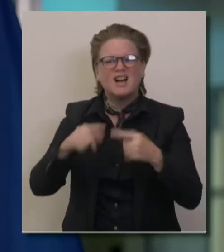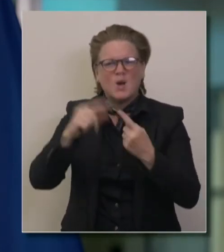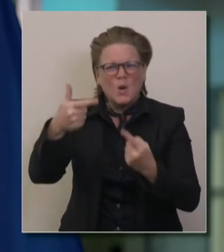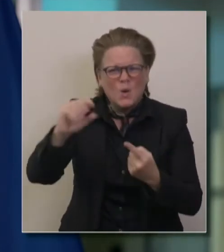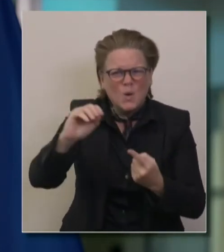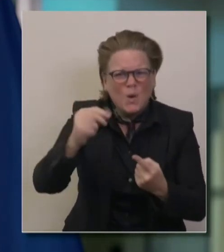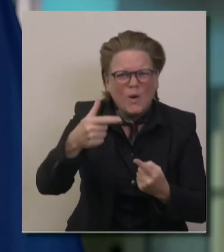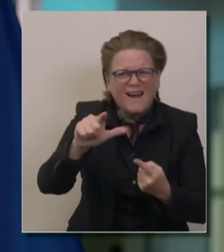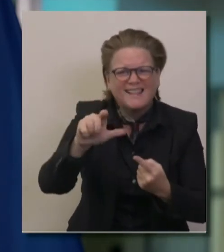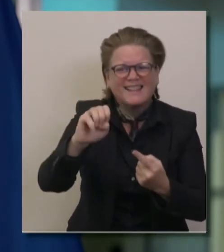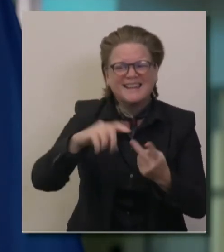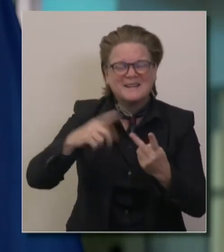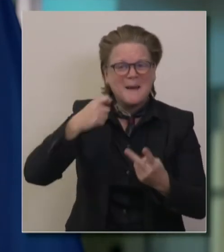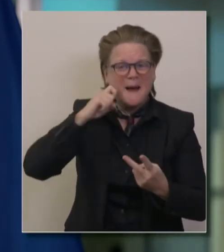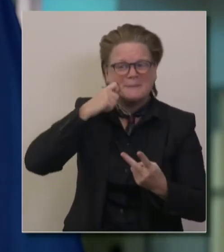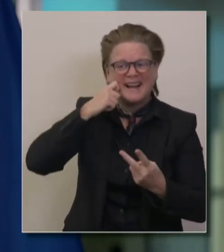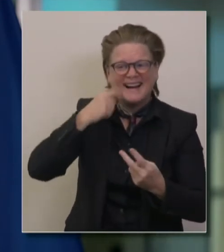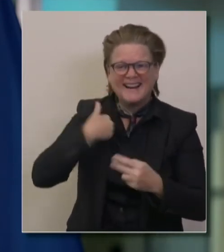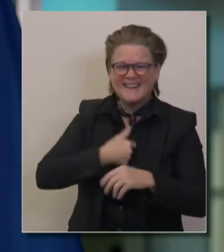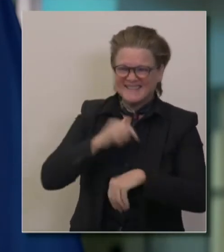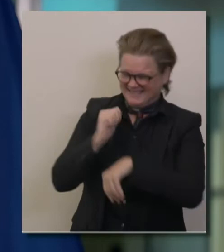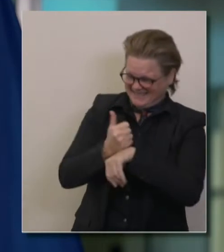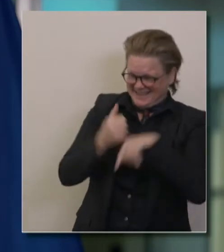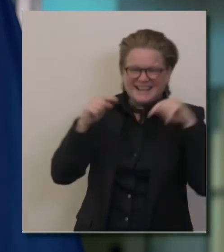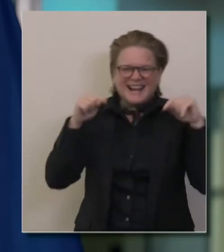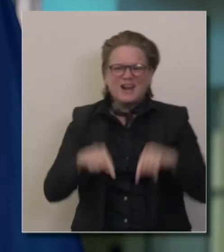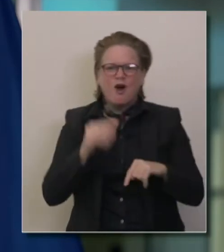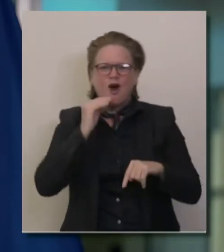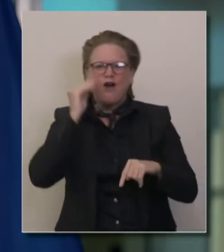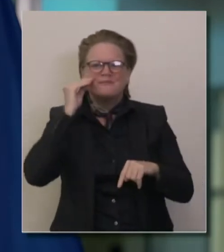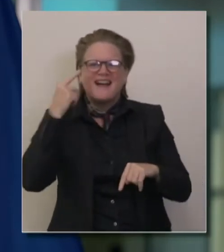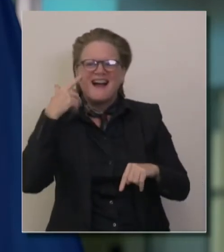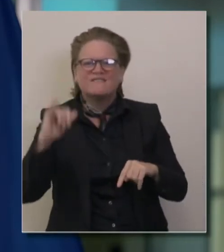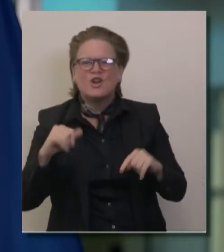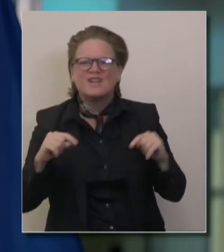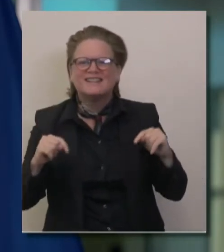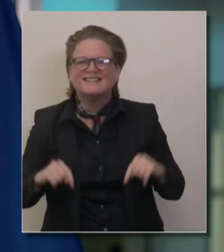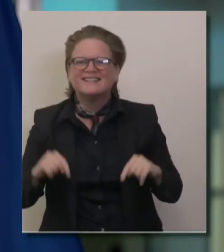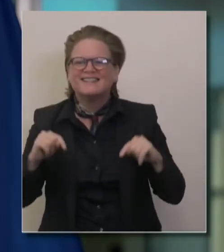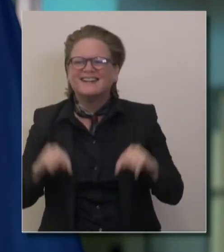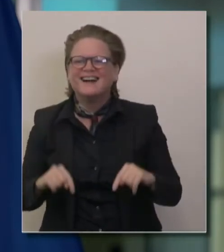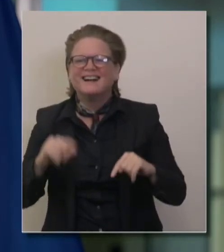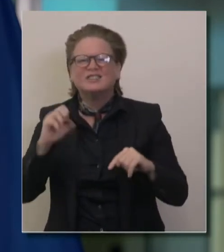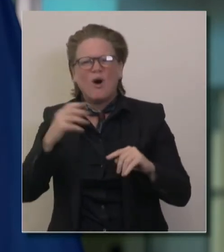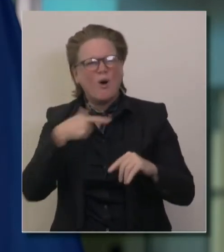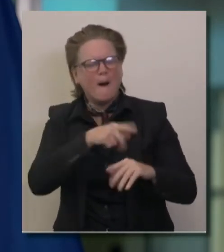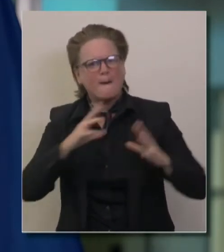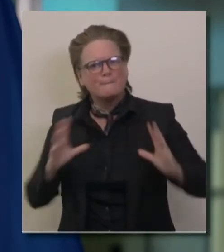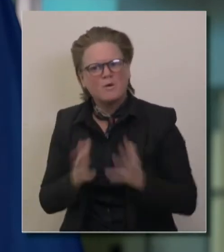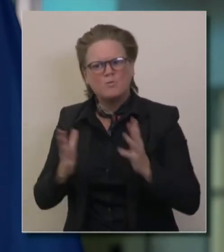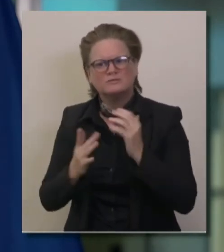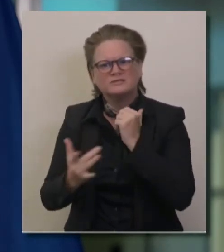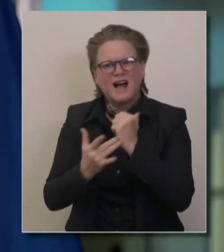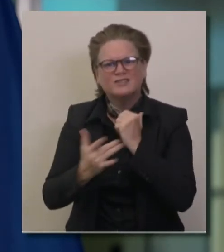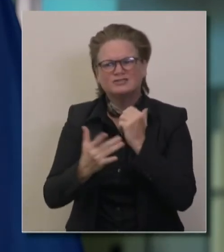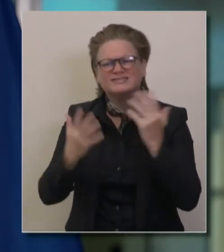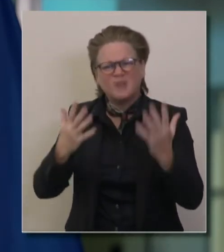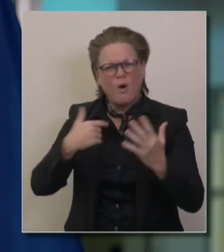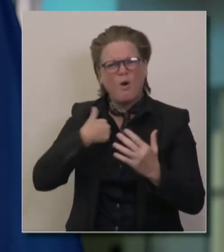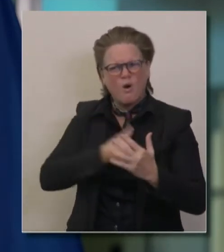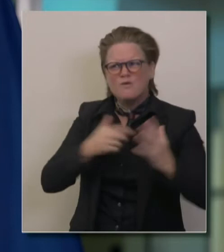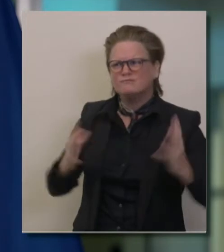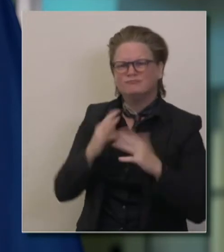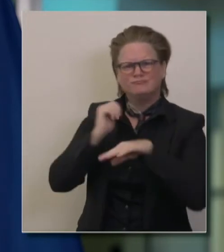Google that are partnering with us and also will be promoting this app in the state, in their state, in the state of